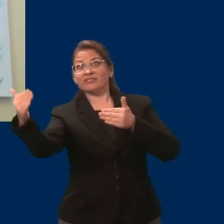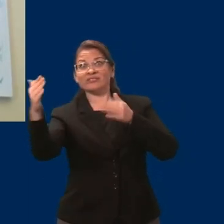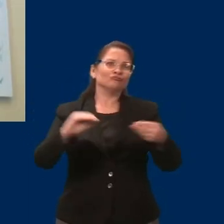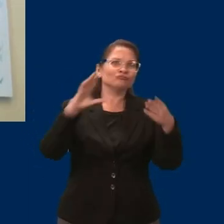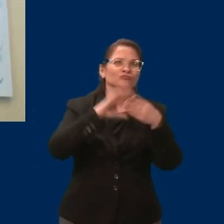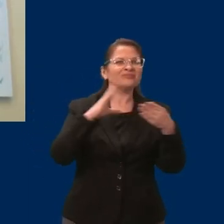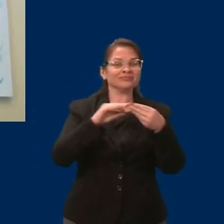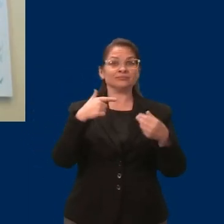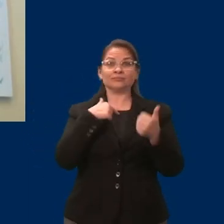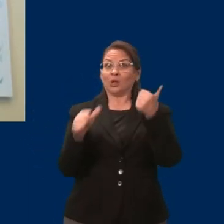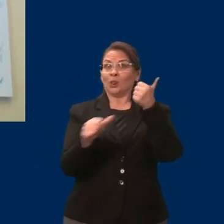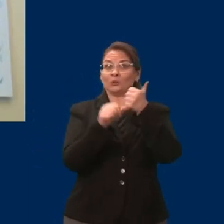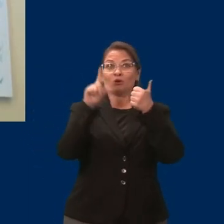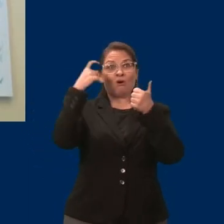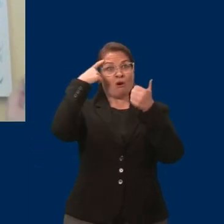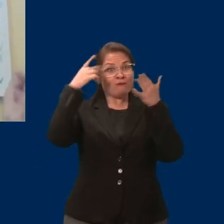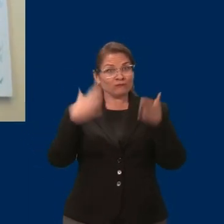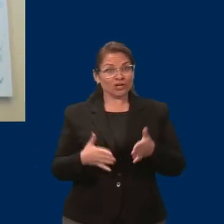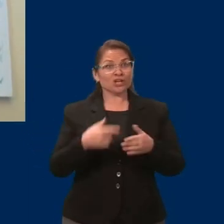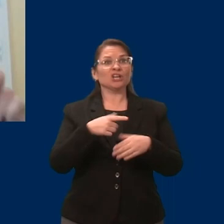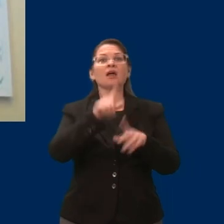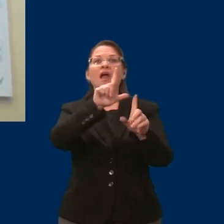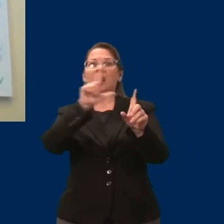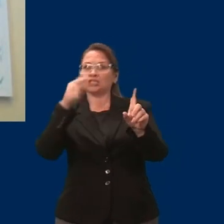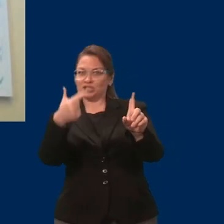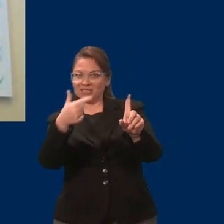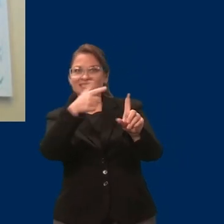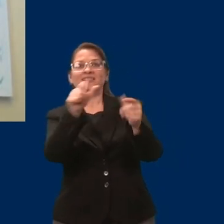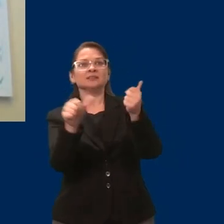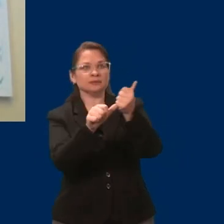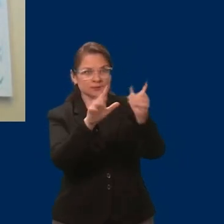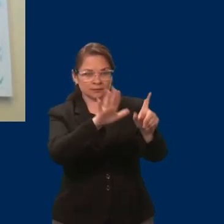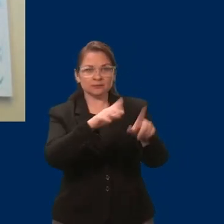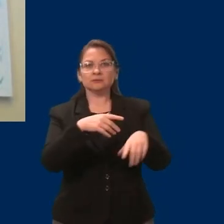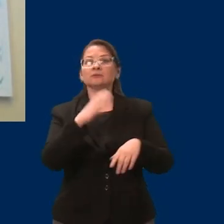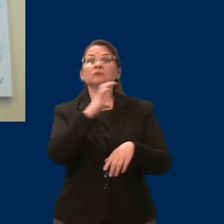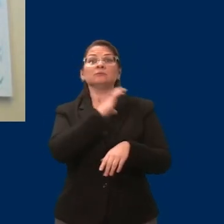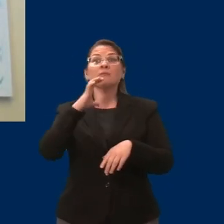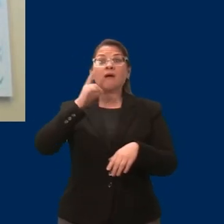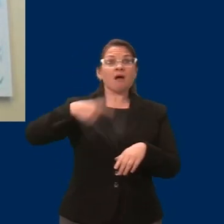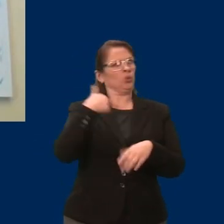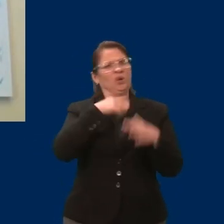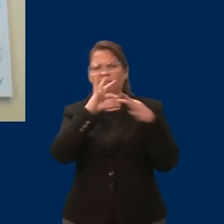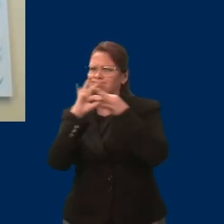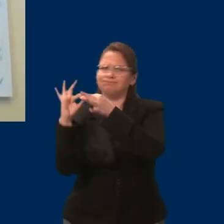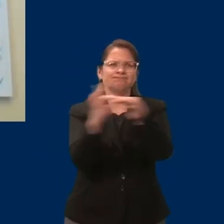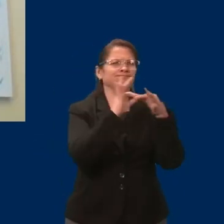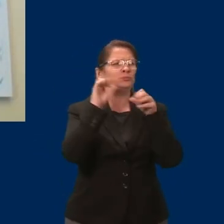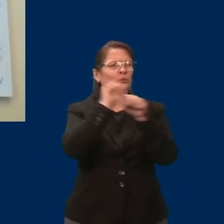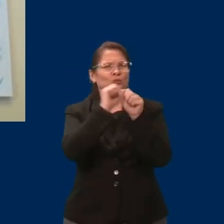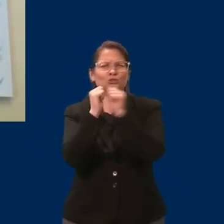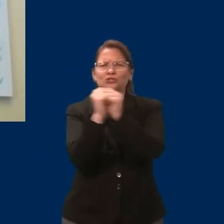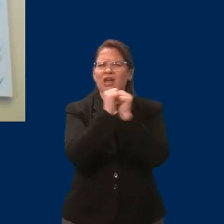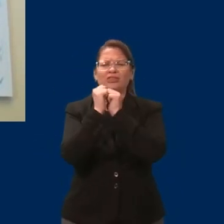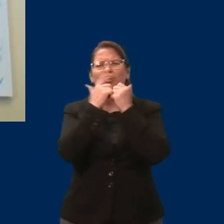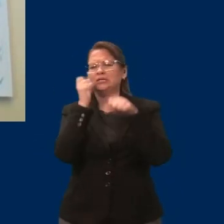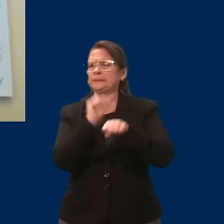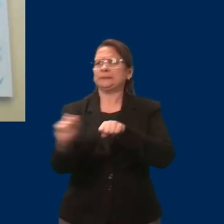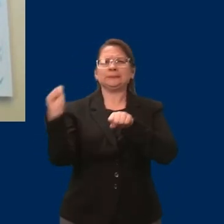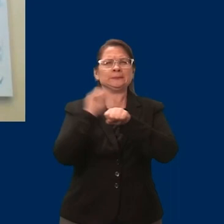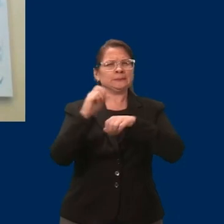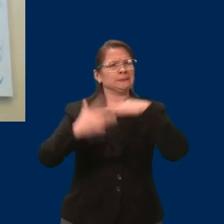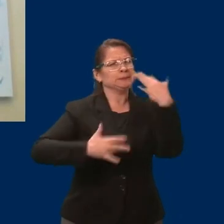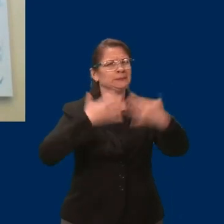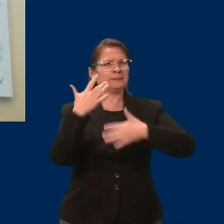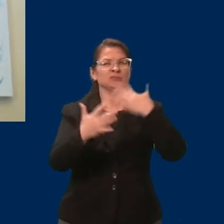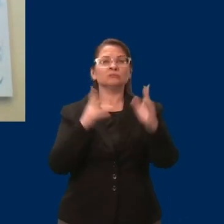work. And the council is everywhere and it is time for that work to just continue. People need to know that we are in these